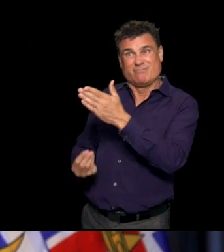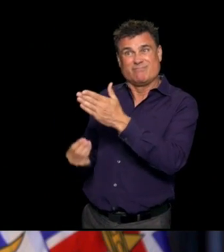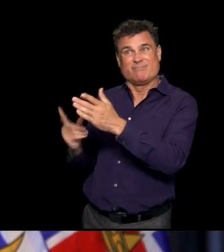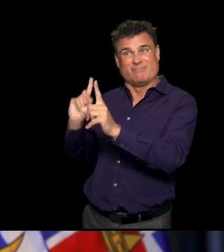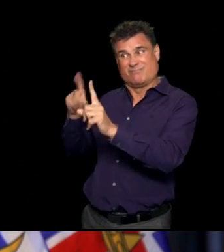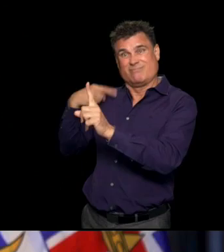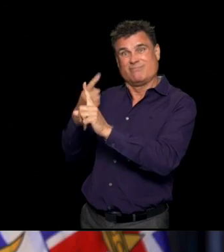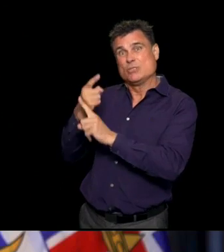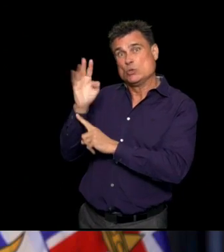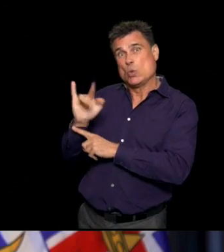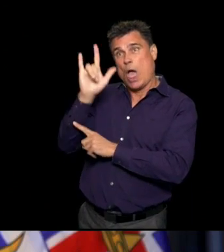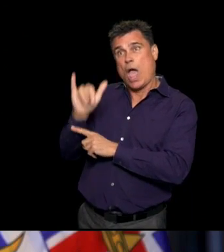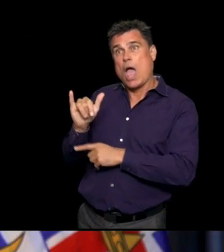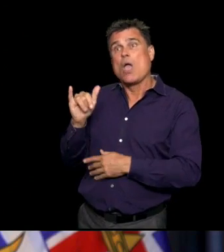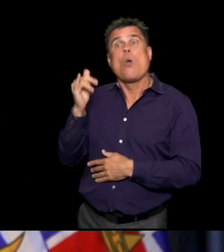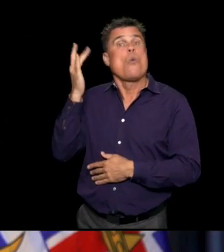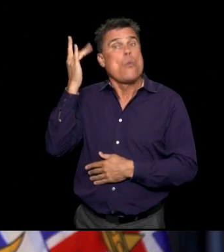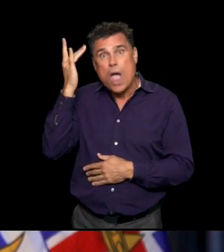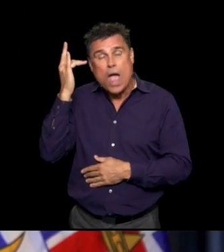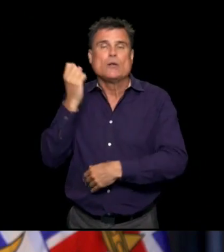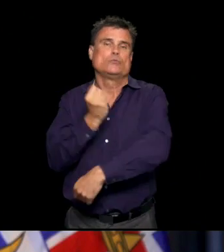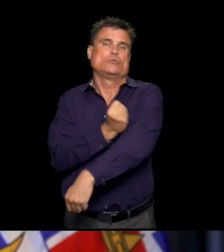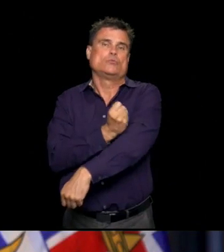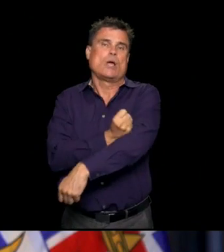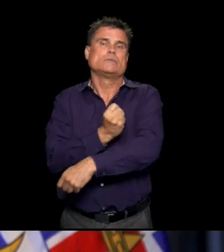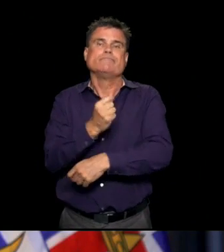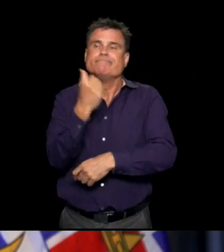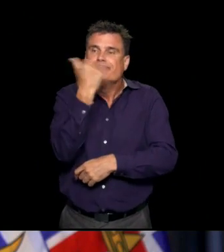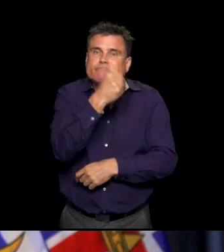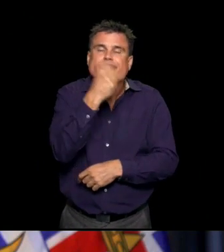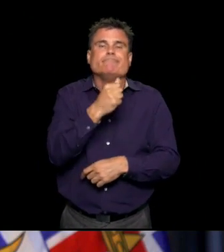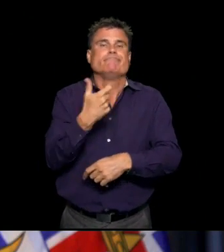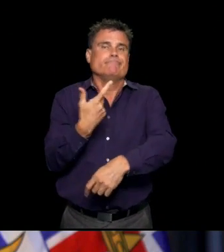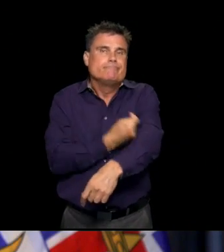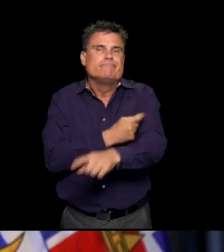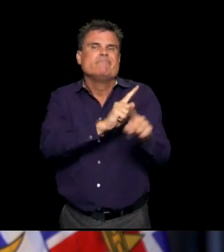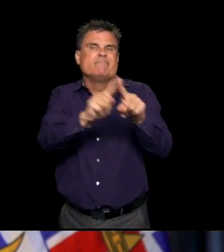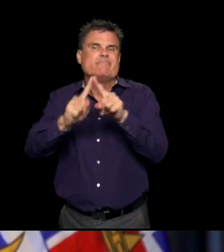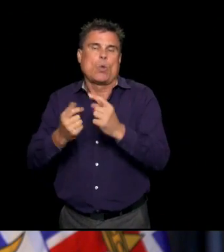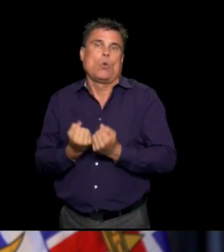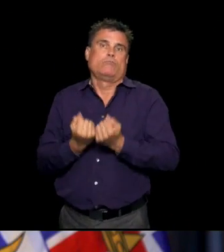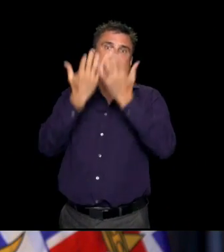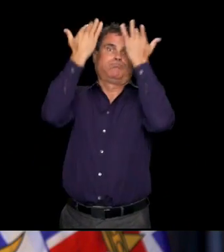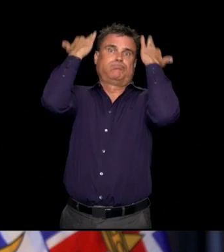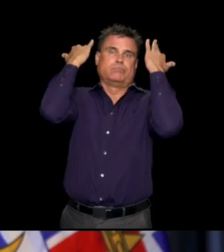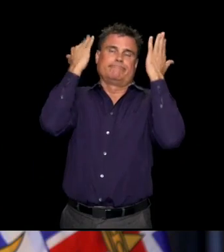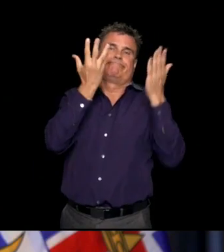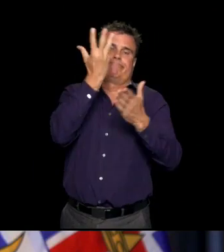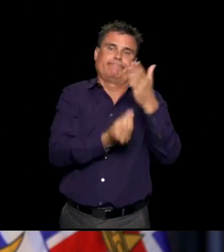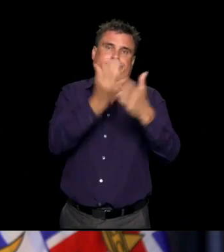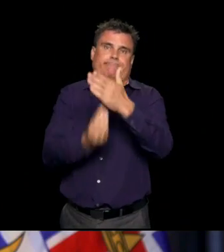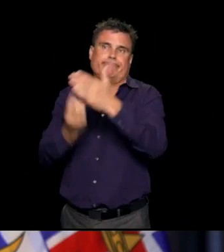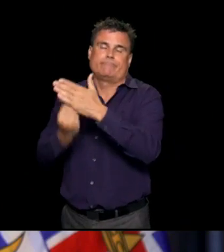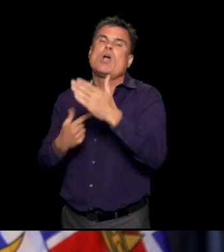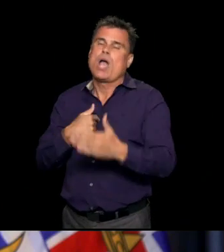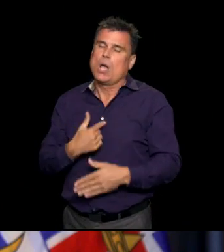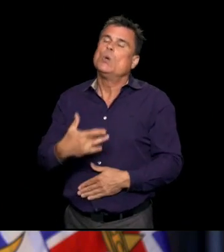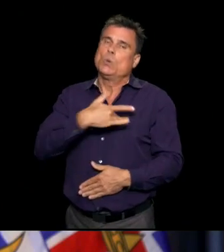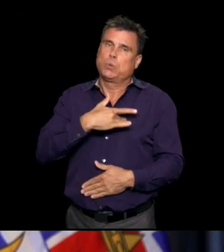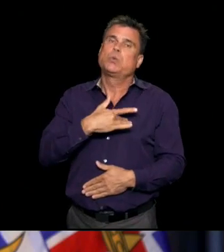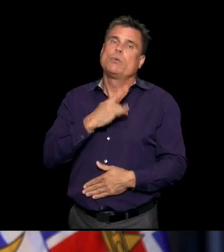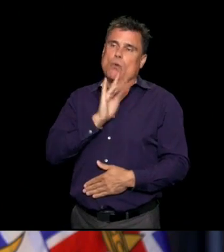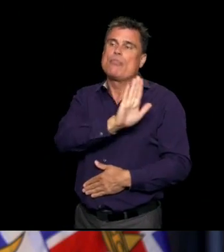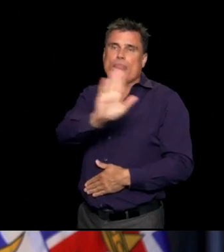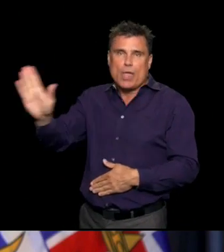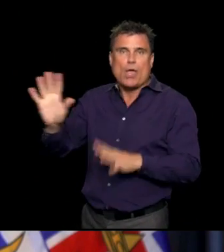of overdose death in our province. Their loss is with us very much as well, as are